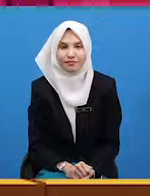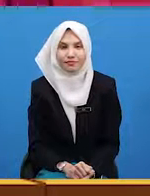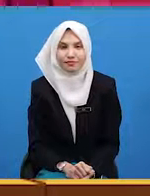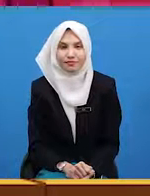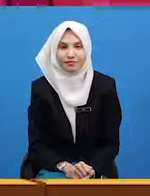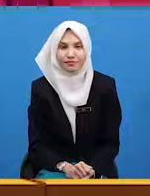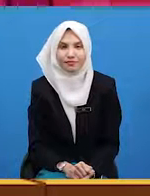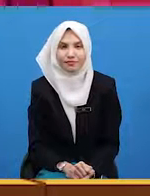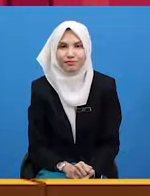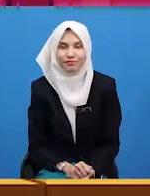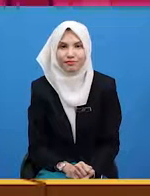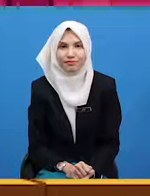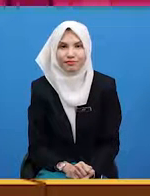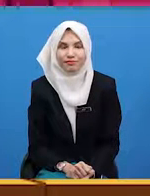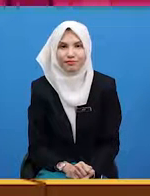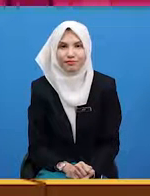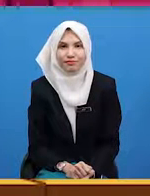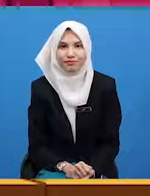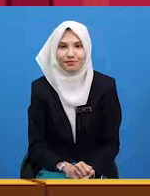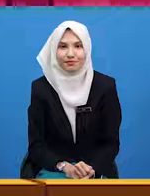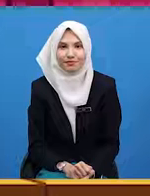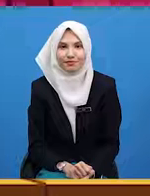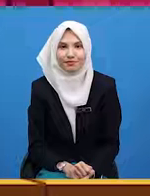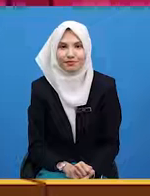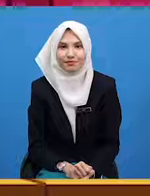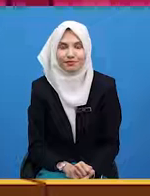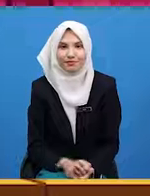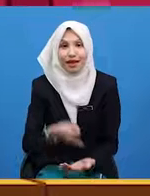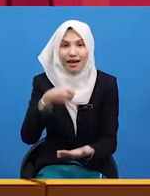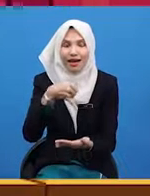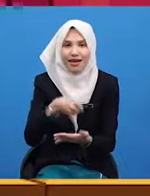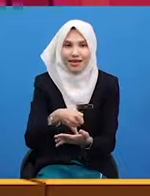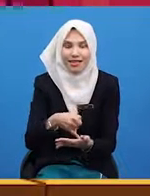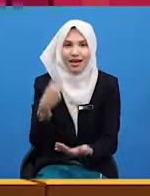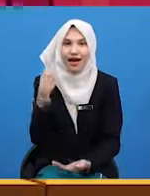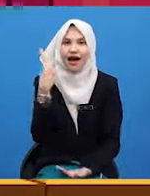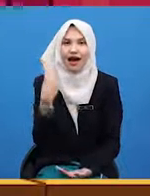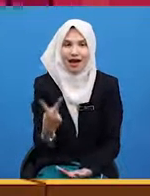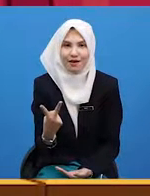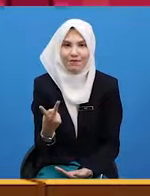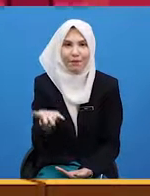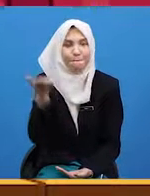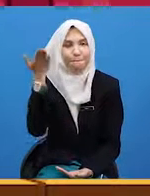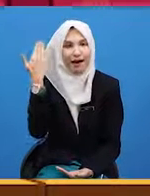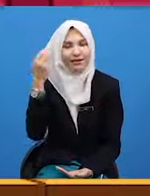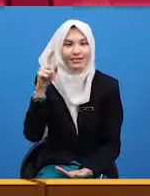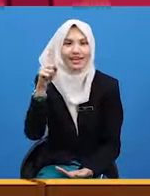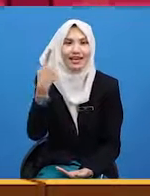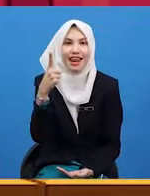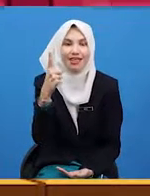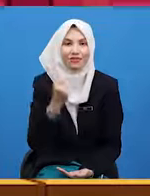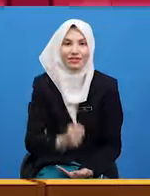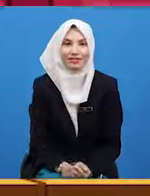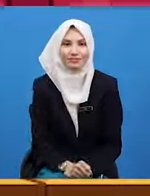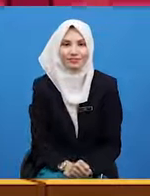Hmm. I'm getting smart. It's half past eleven. Outstanding